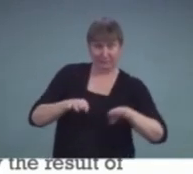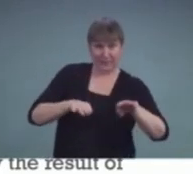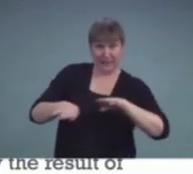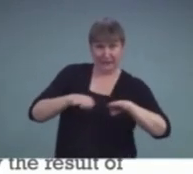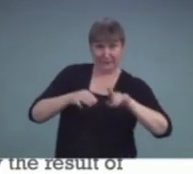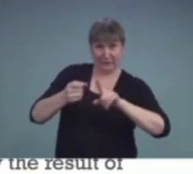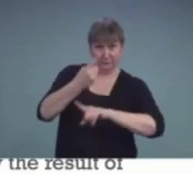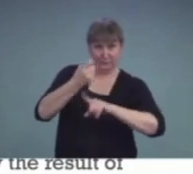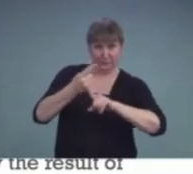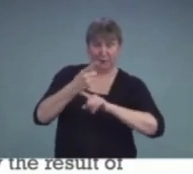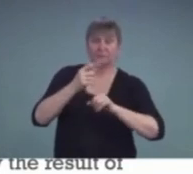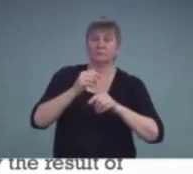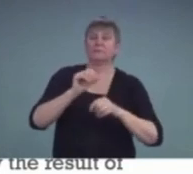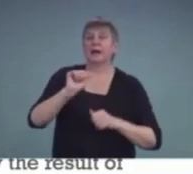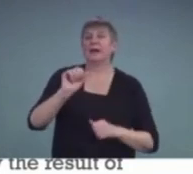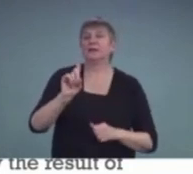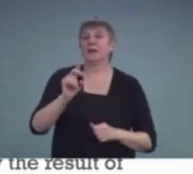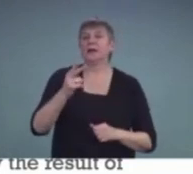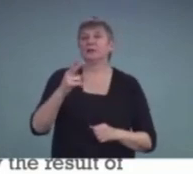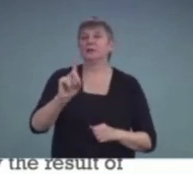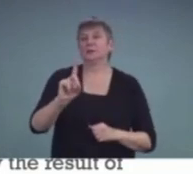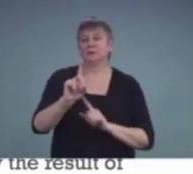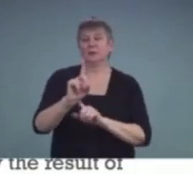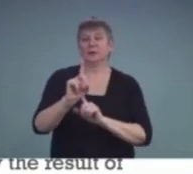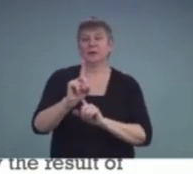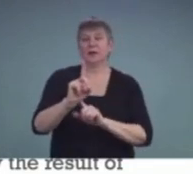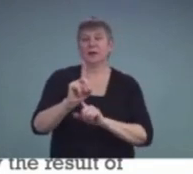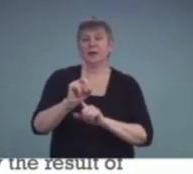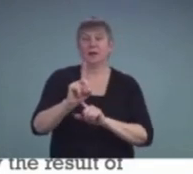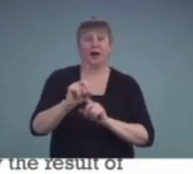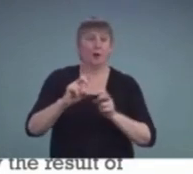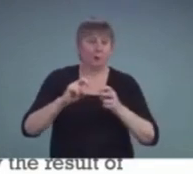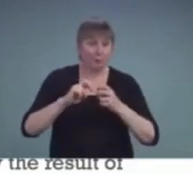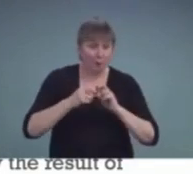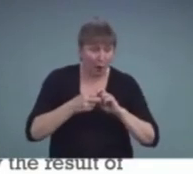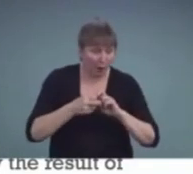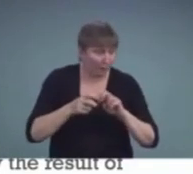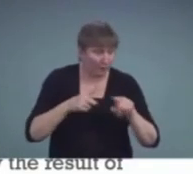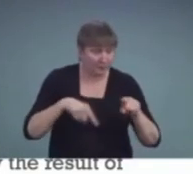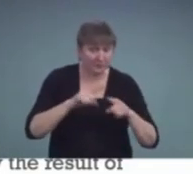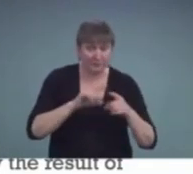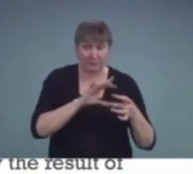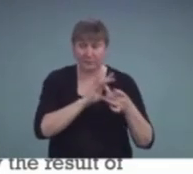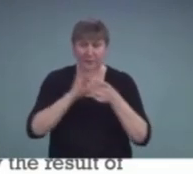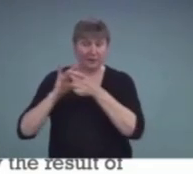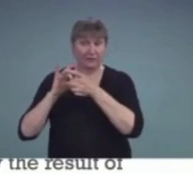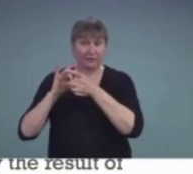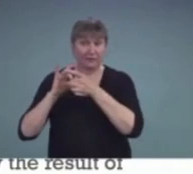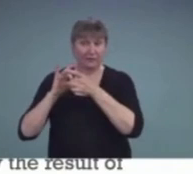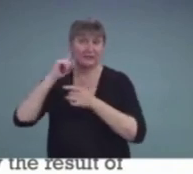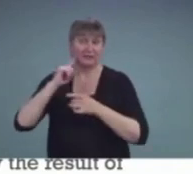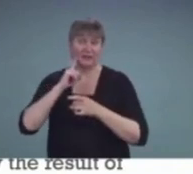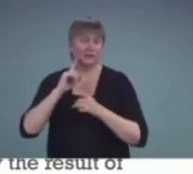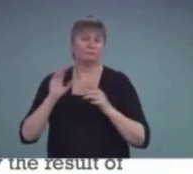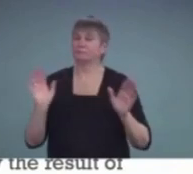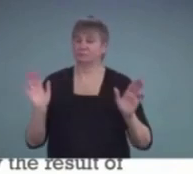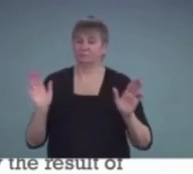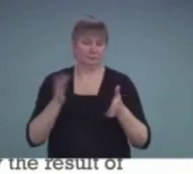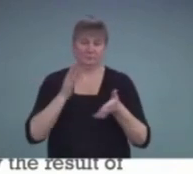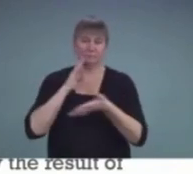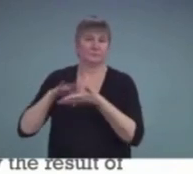Again, they made the statement that his difficulties were not primarily the result of the adverse impact of deafness in the right ear.